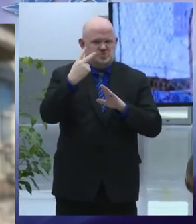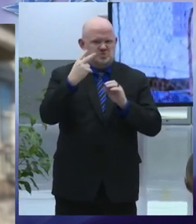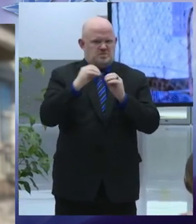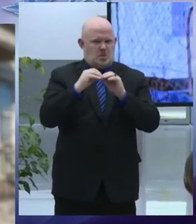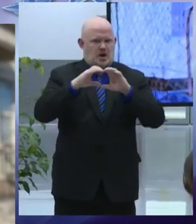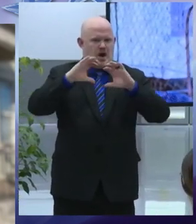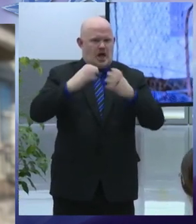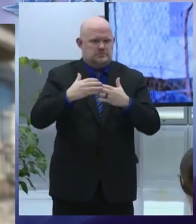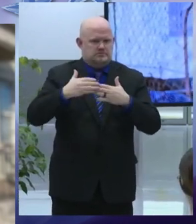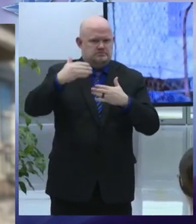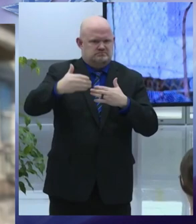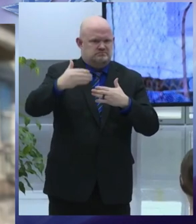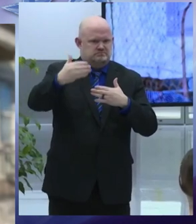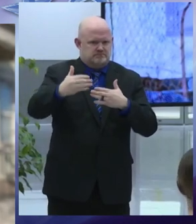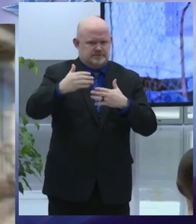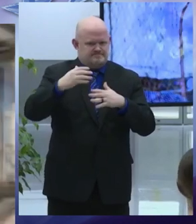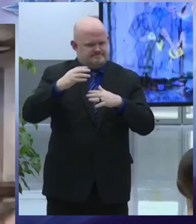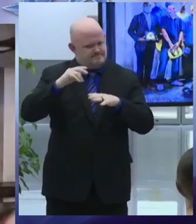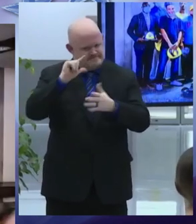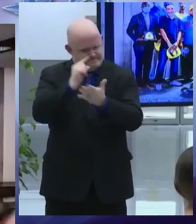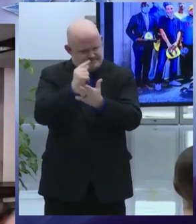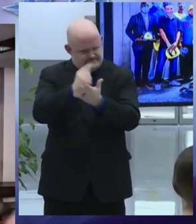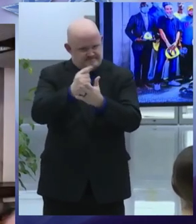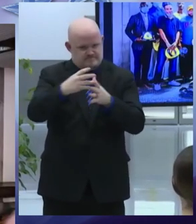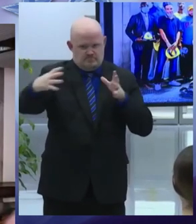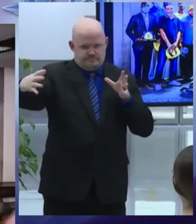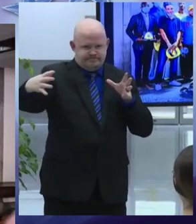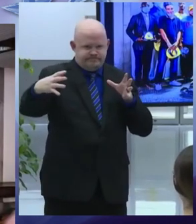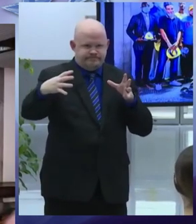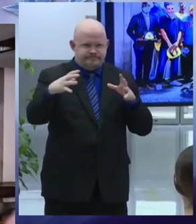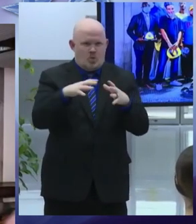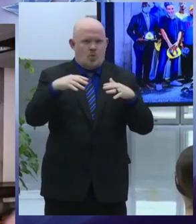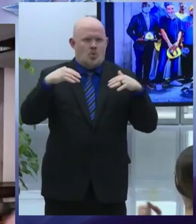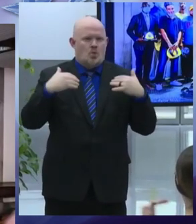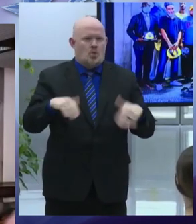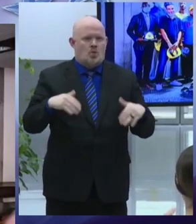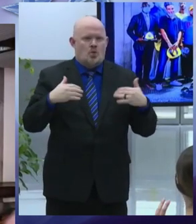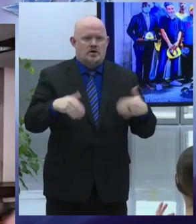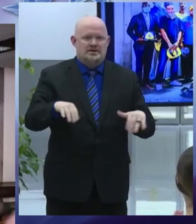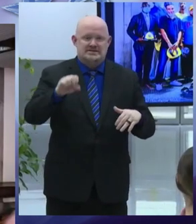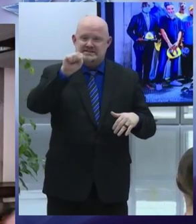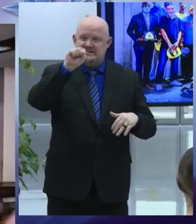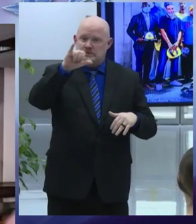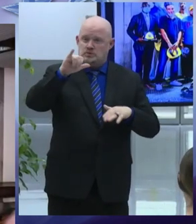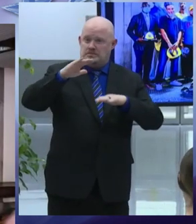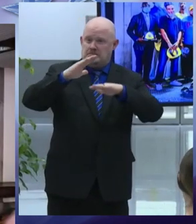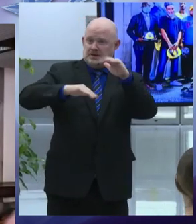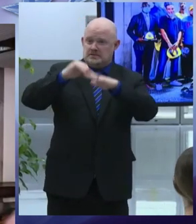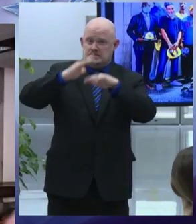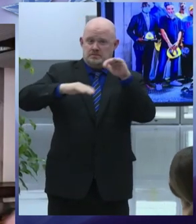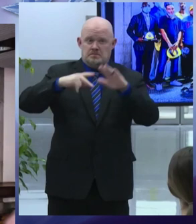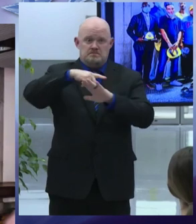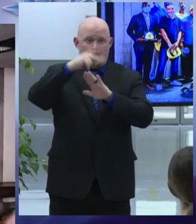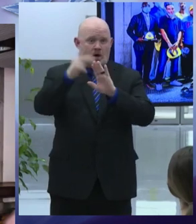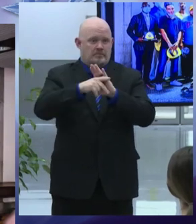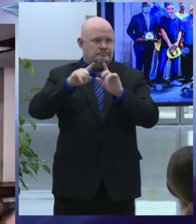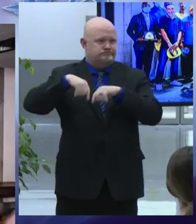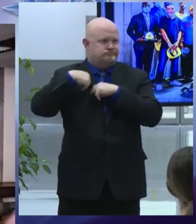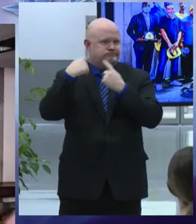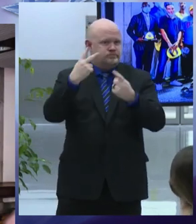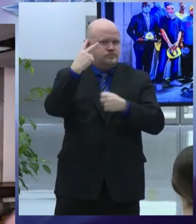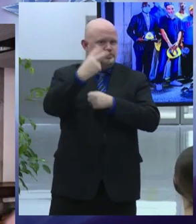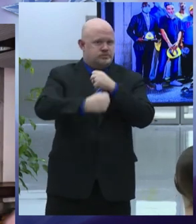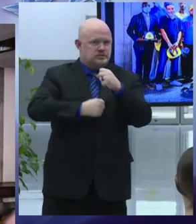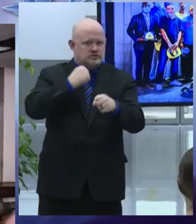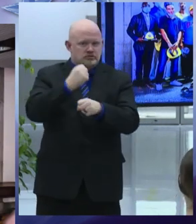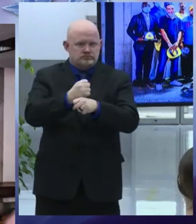we started work on syracuse build nearly four years ago because of that early work syracuse build now has three full-time